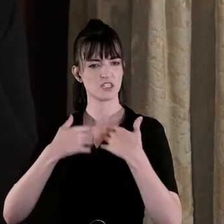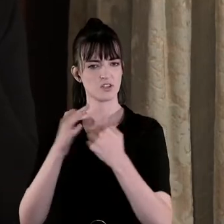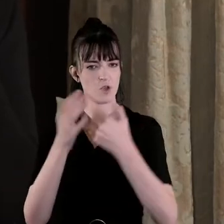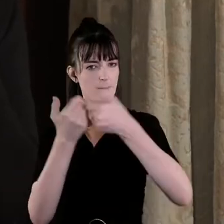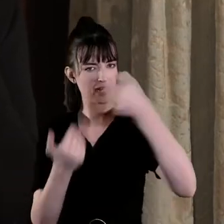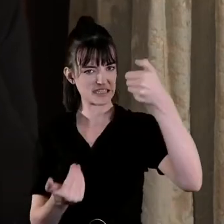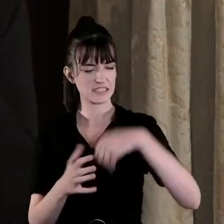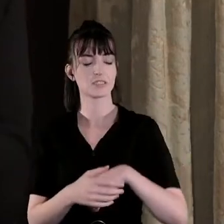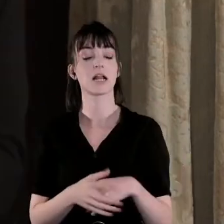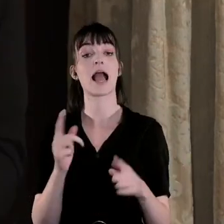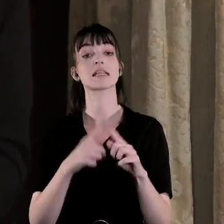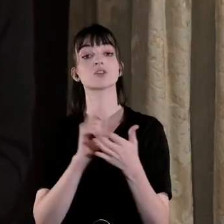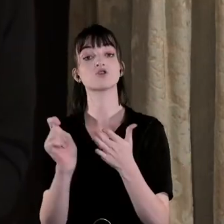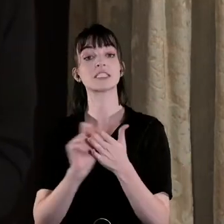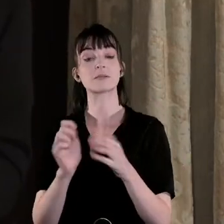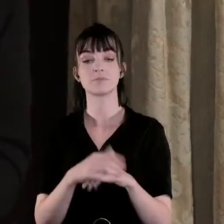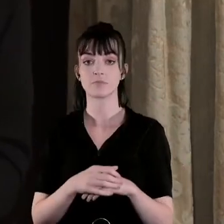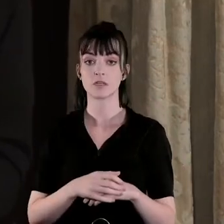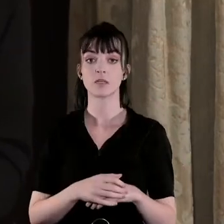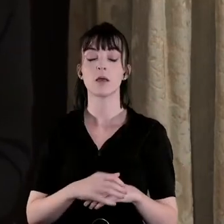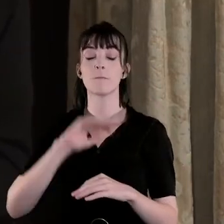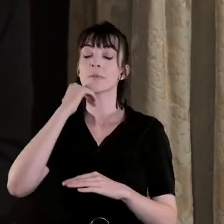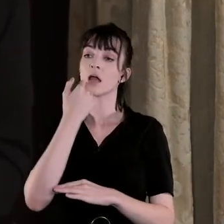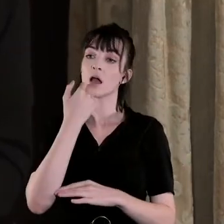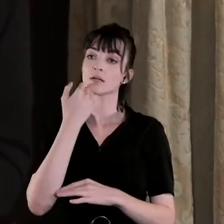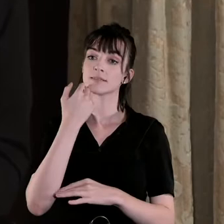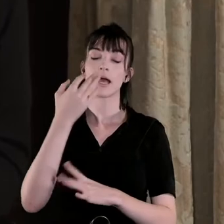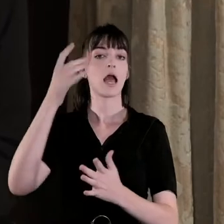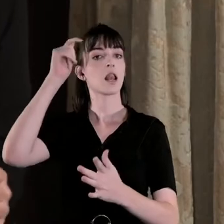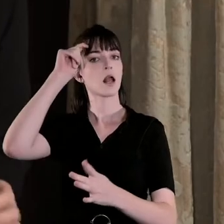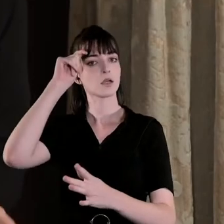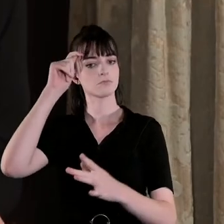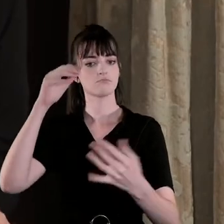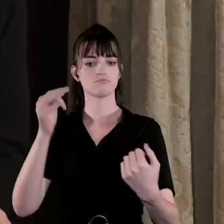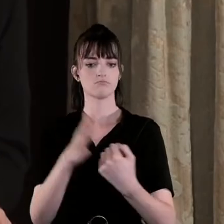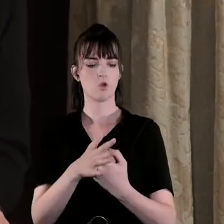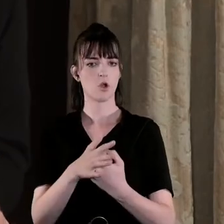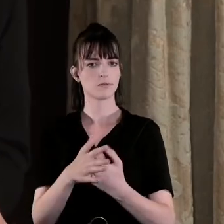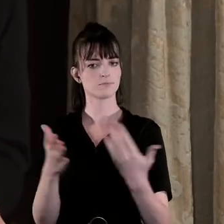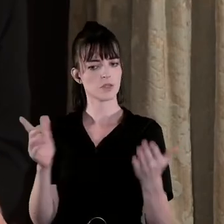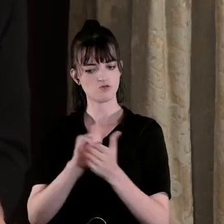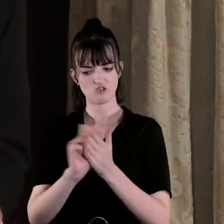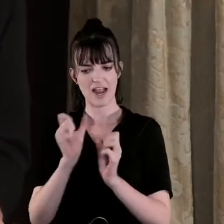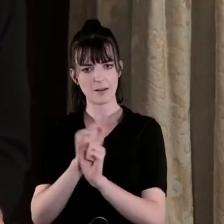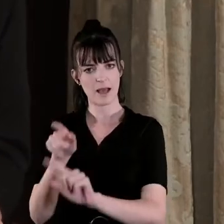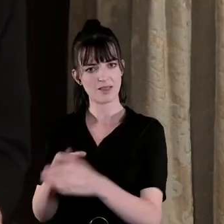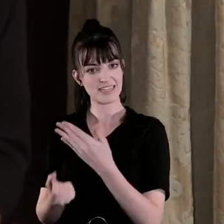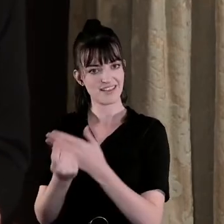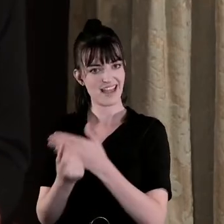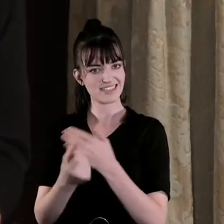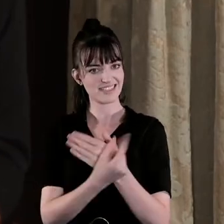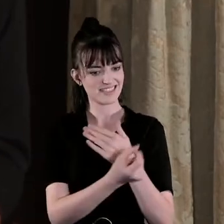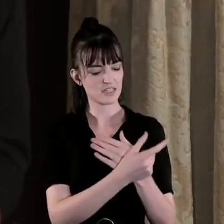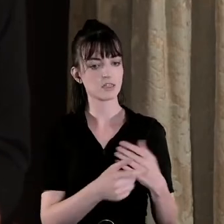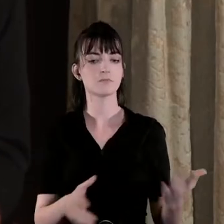the treaty because I think there's a tendency in how these events are written about to emphasise the importance of differences within